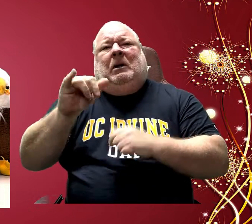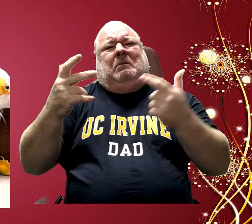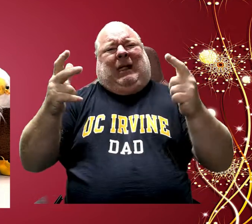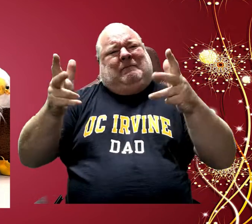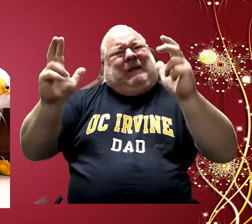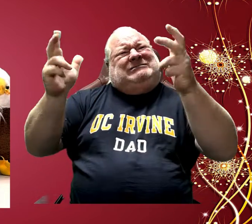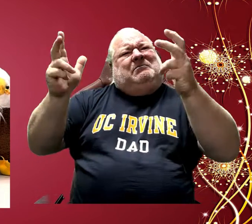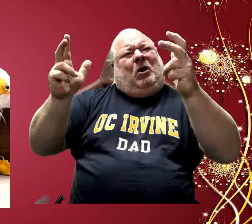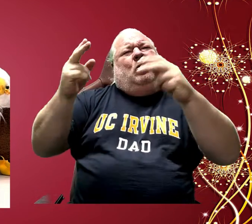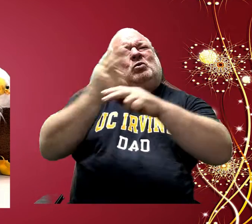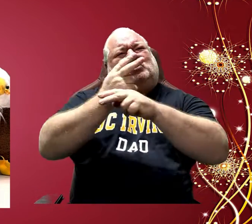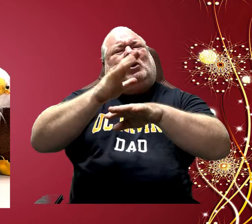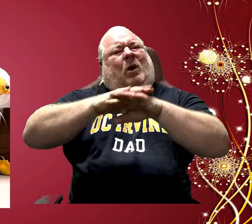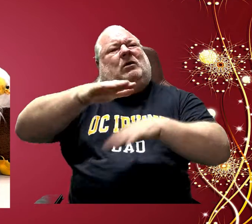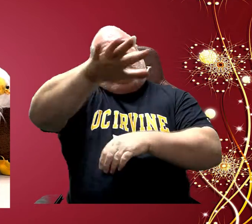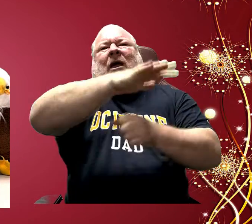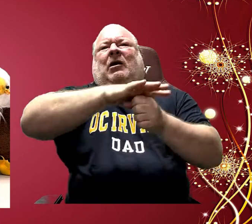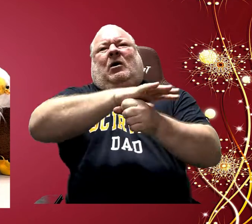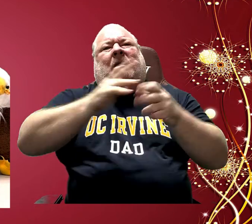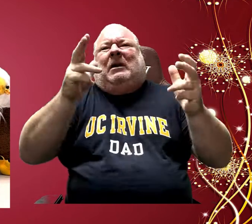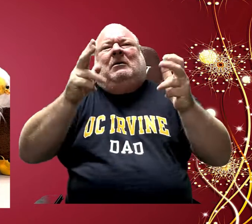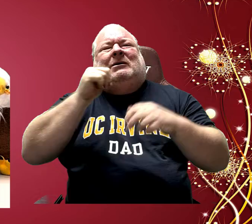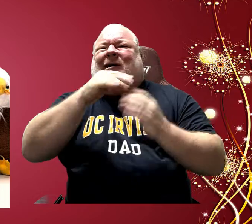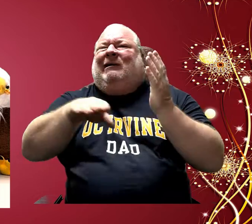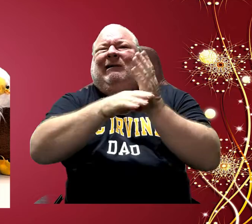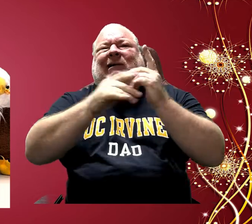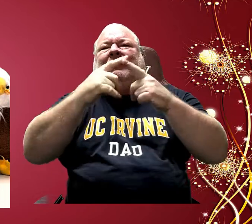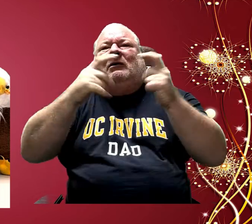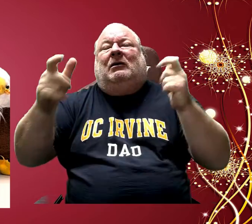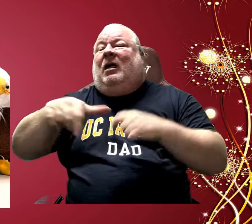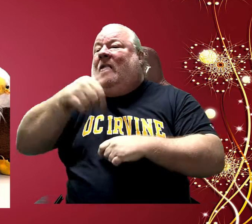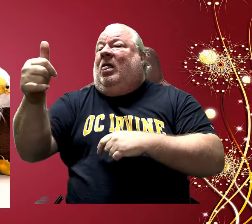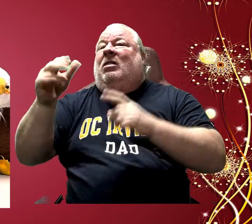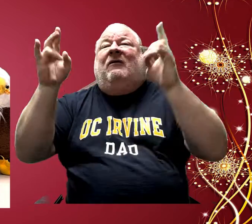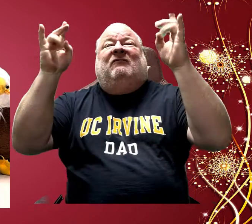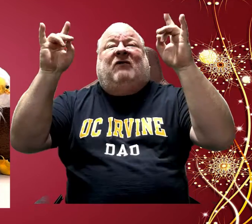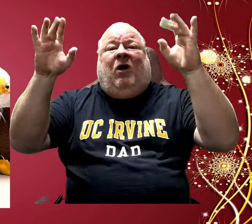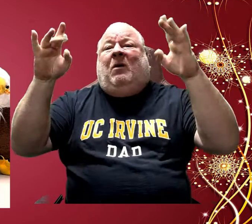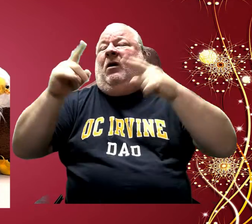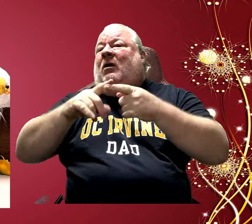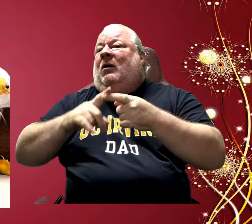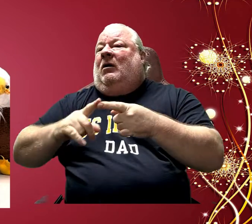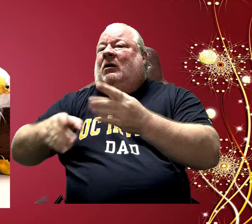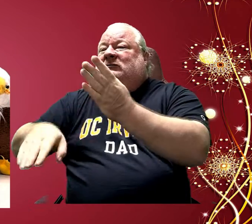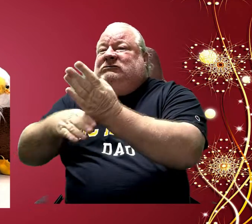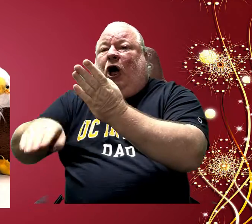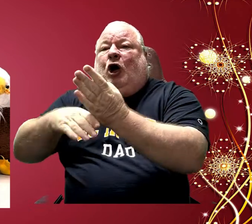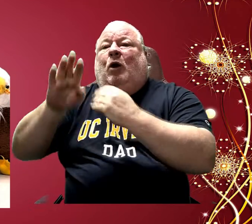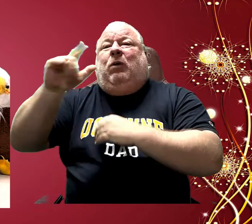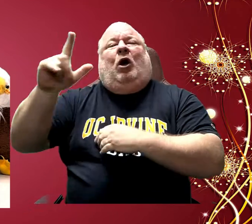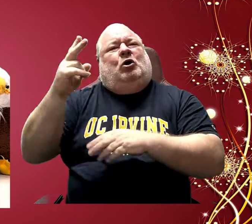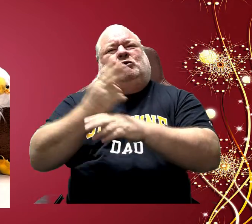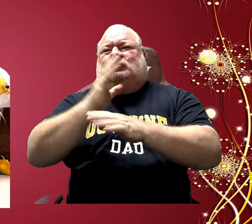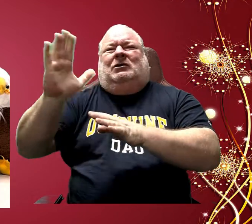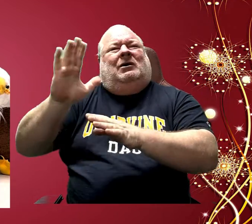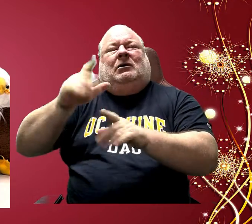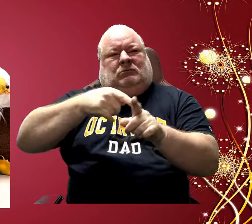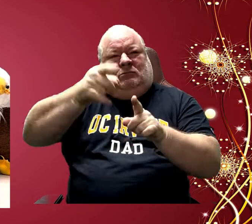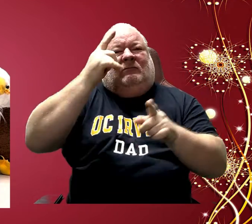basketballs on the basketball court only. No overballs, no volleyballs, and no soccer balls.